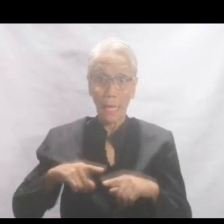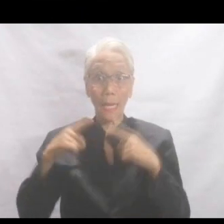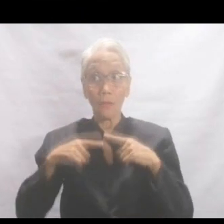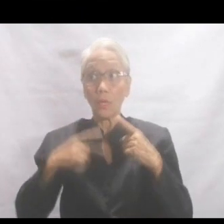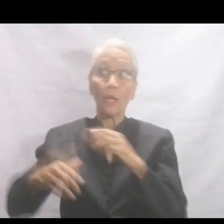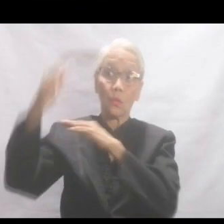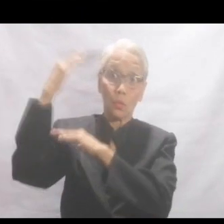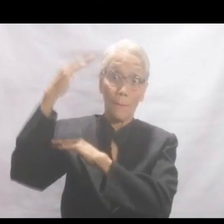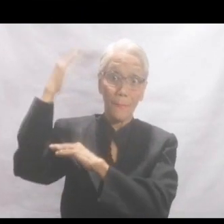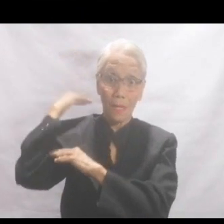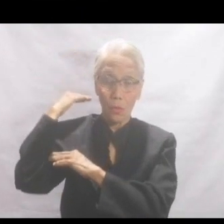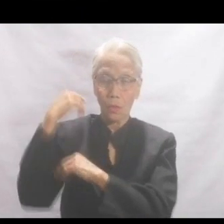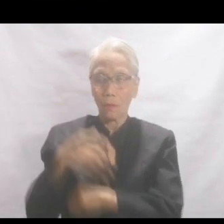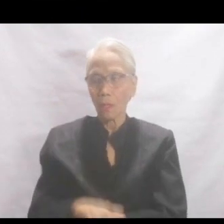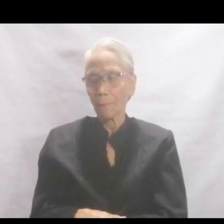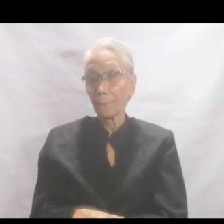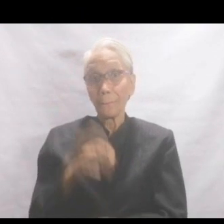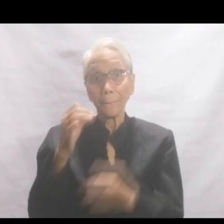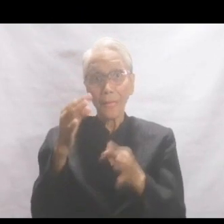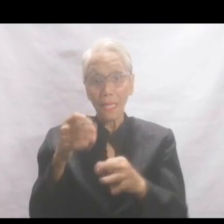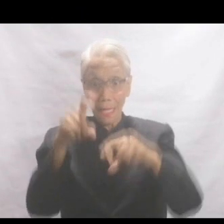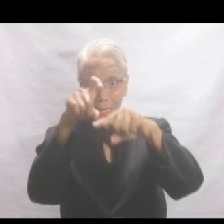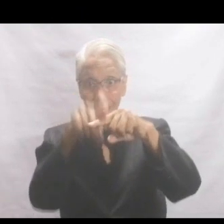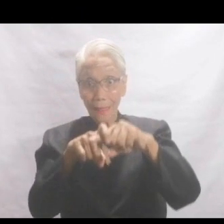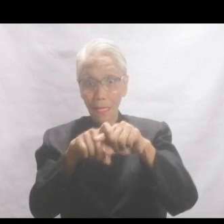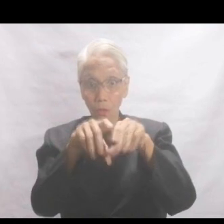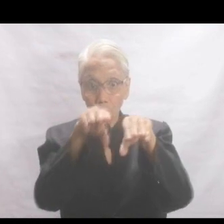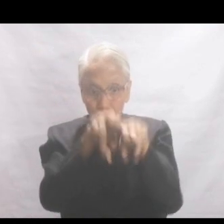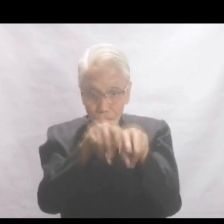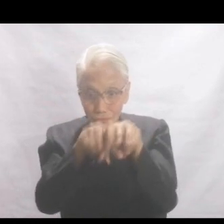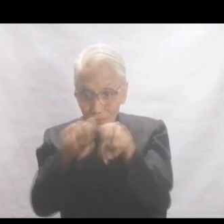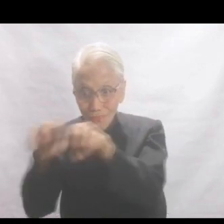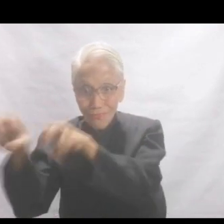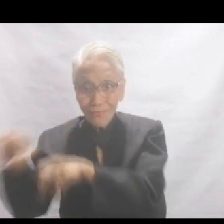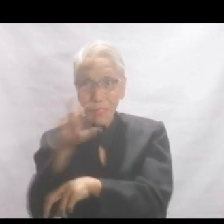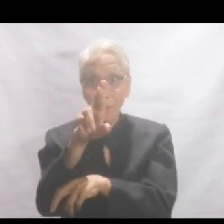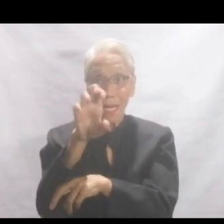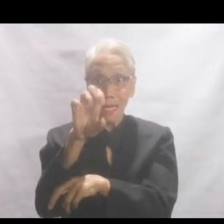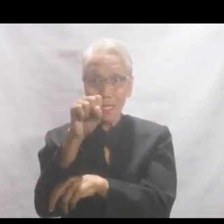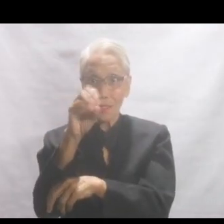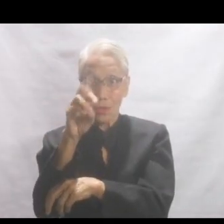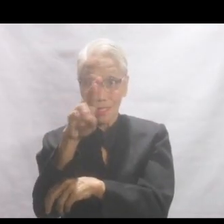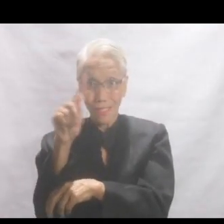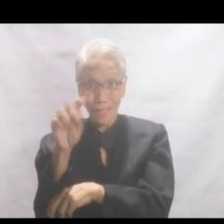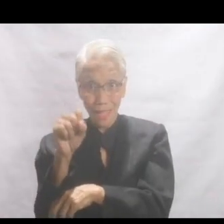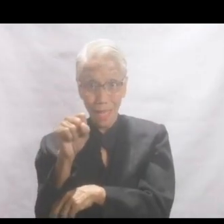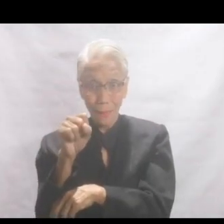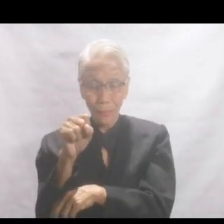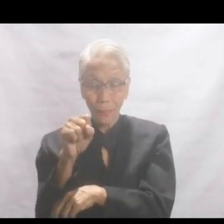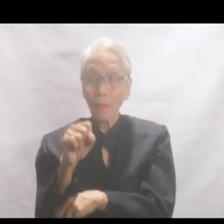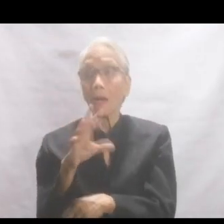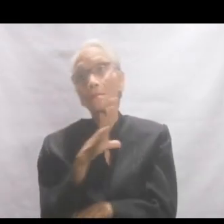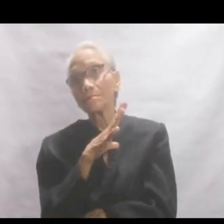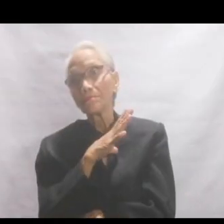noong unang panahon. Pag nakarent ka ng isa sa mga dikit-dikit na home resorts for rent, di ba? In the